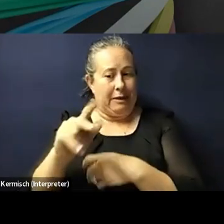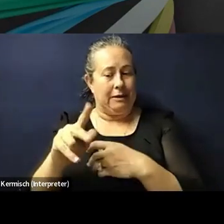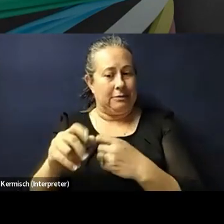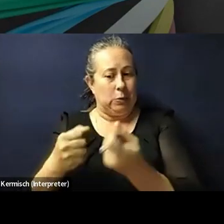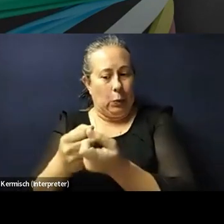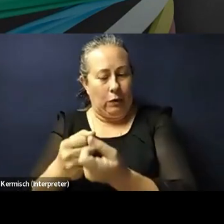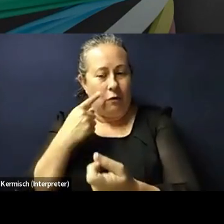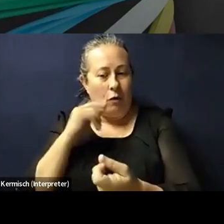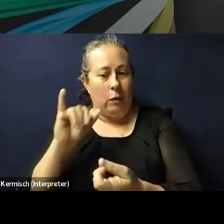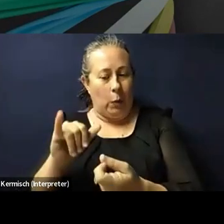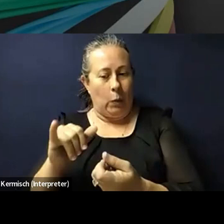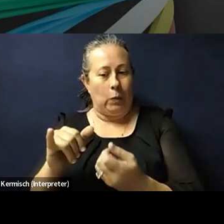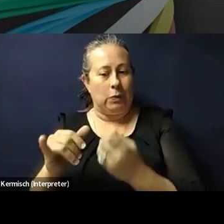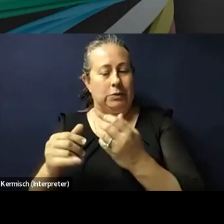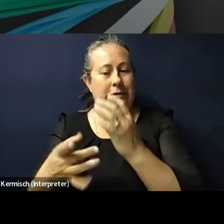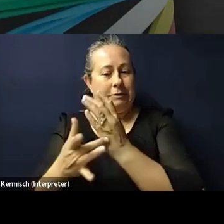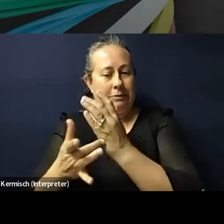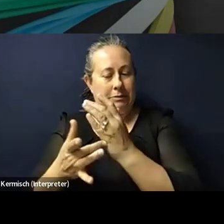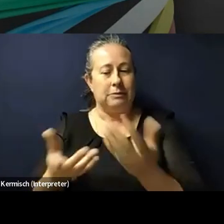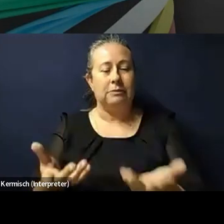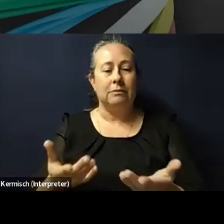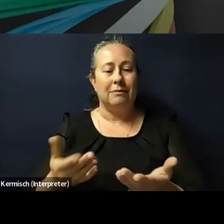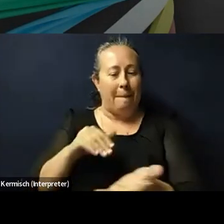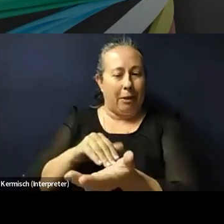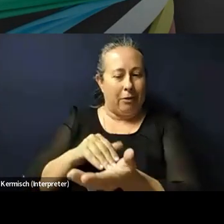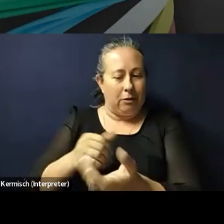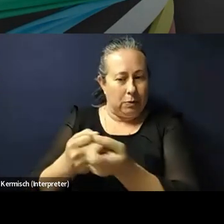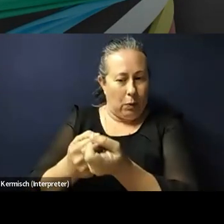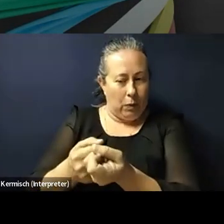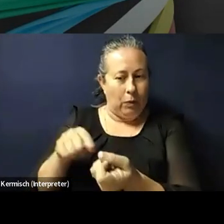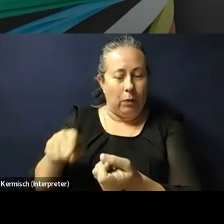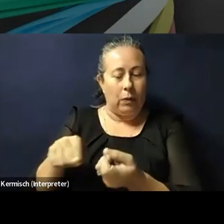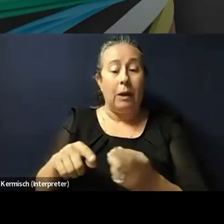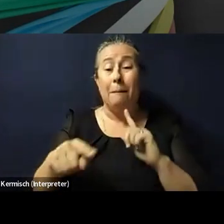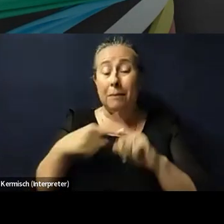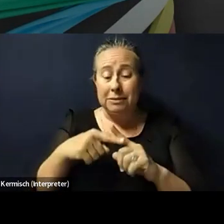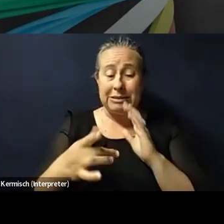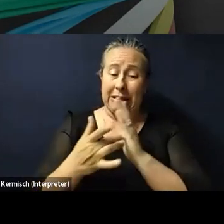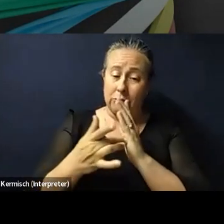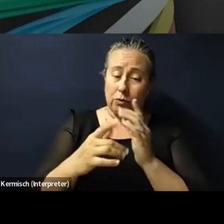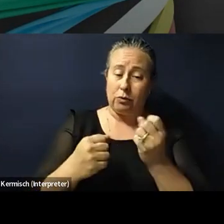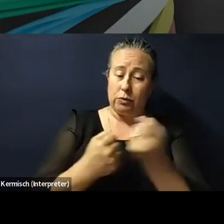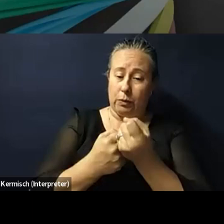The kind of medical support that's needed for it, and the technical support that's needed.